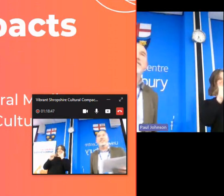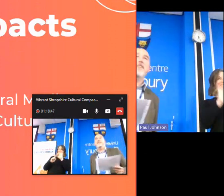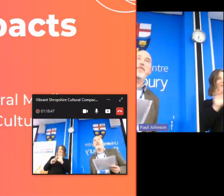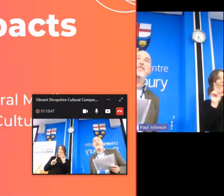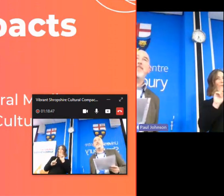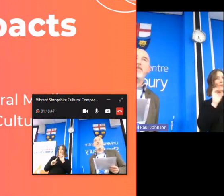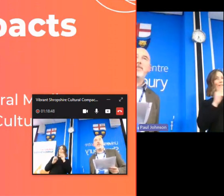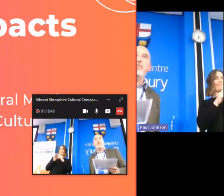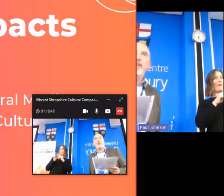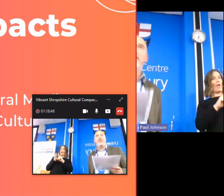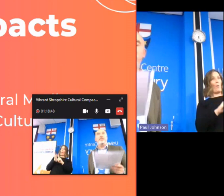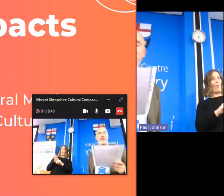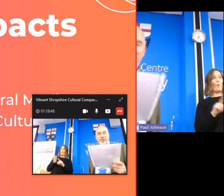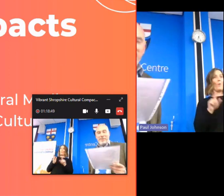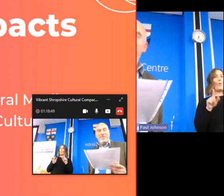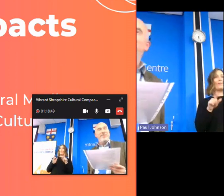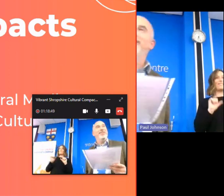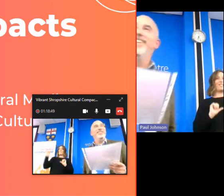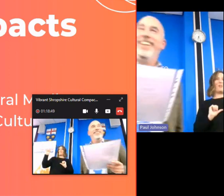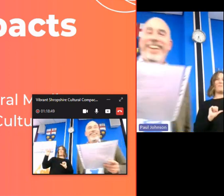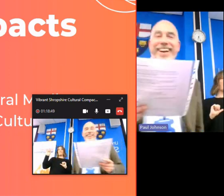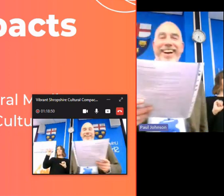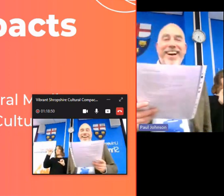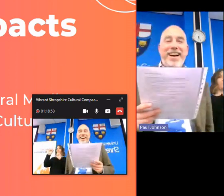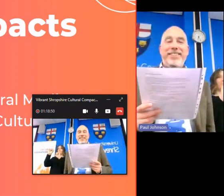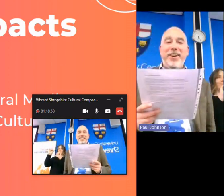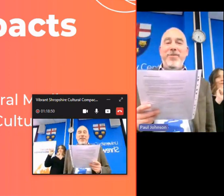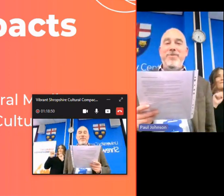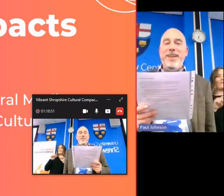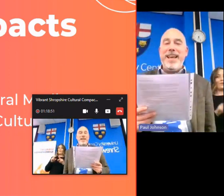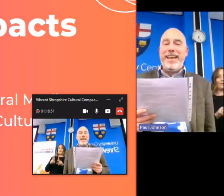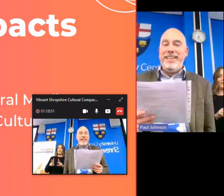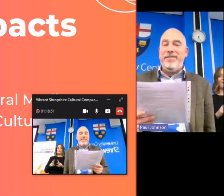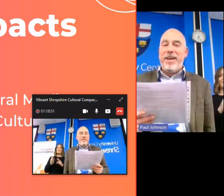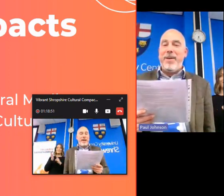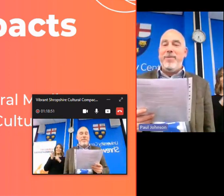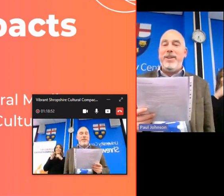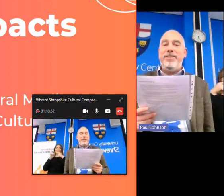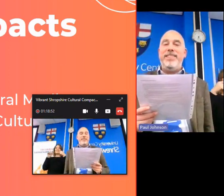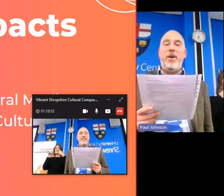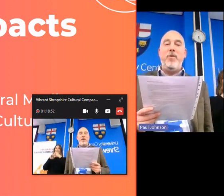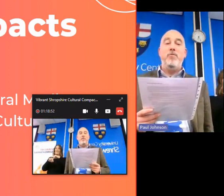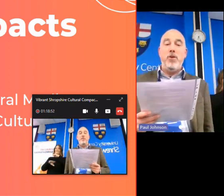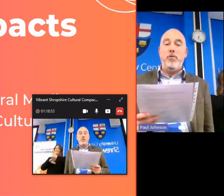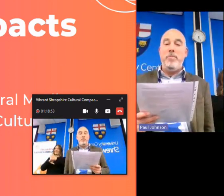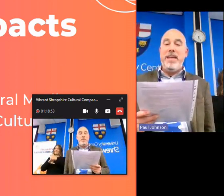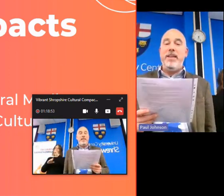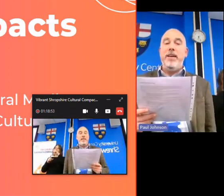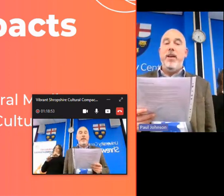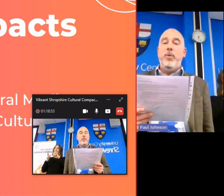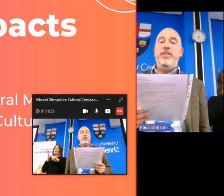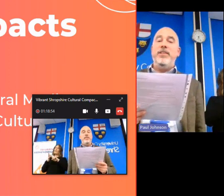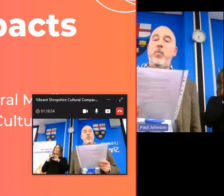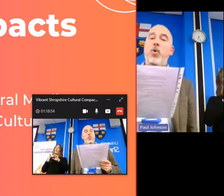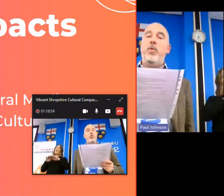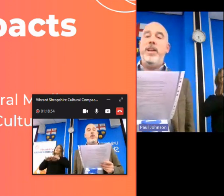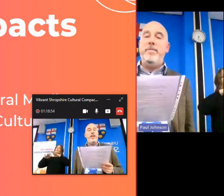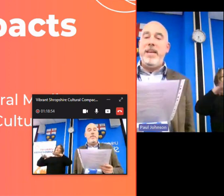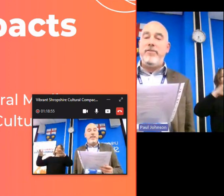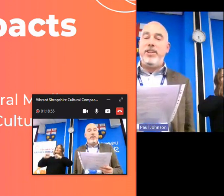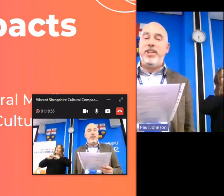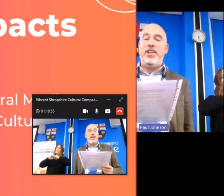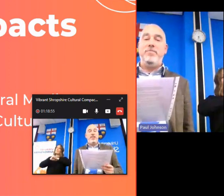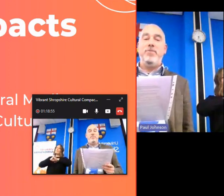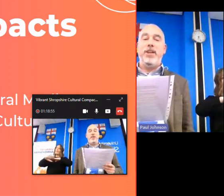as well this is the very very abridged version i've been told uh so nick is founder and ceo of rural media which is an